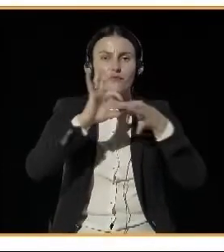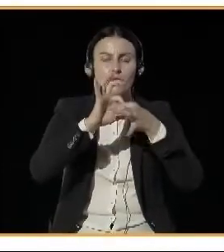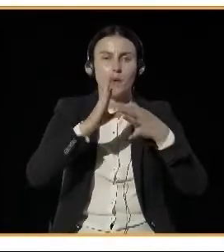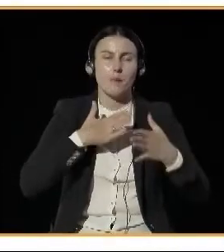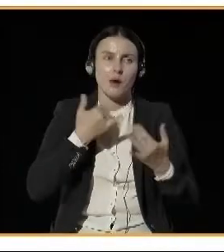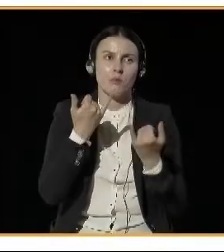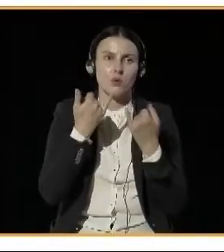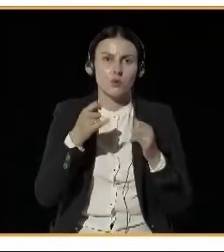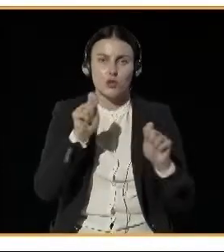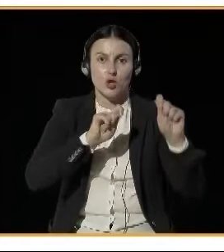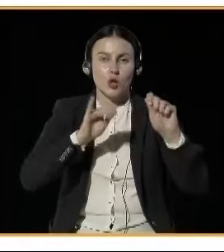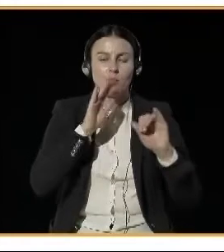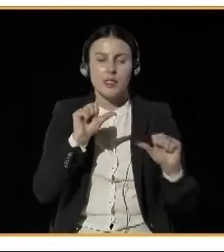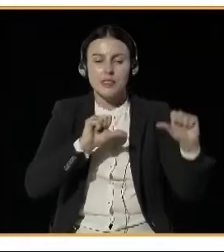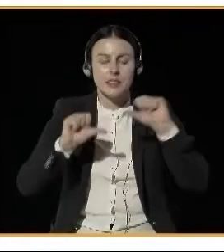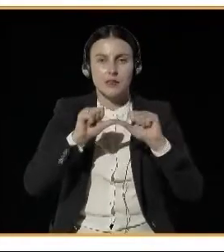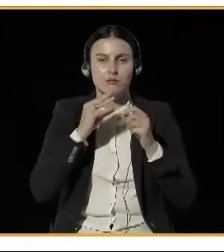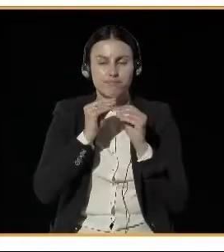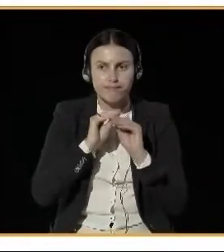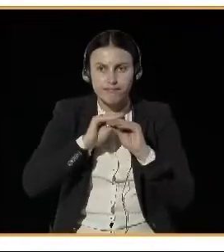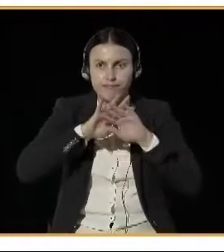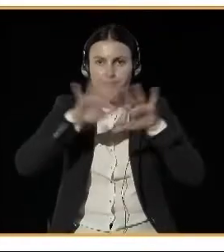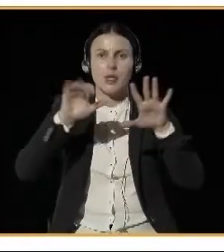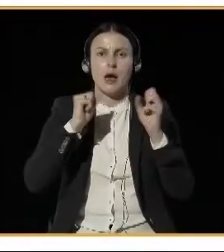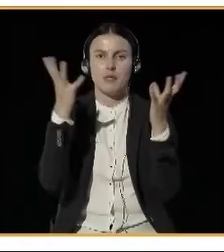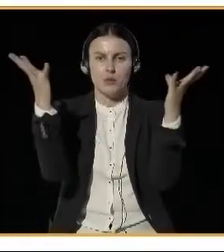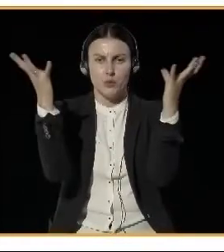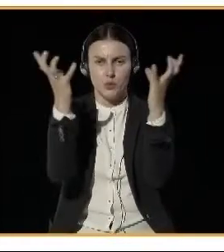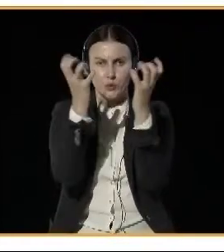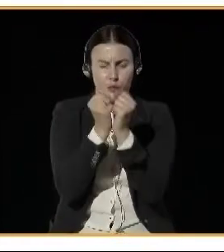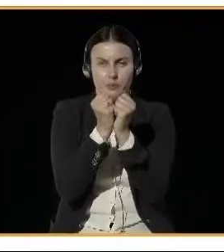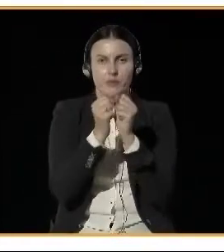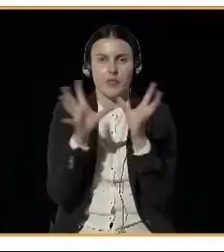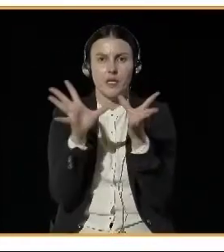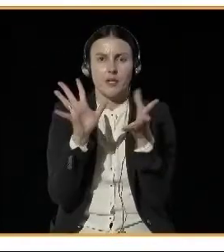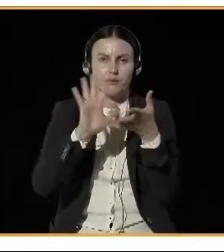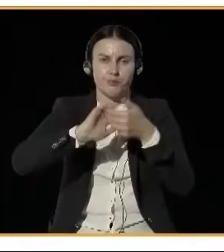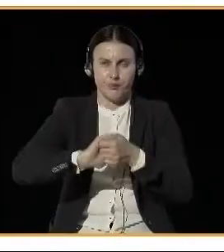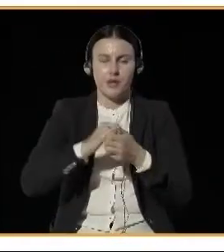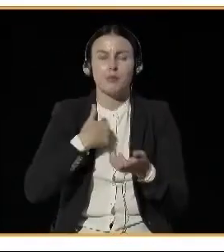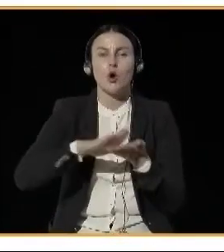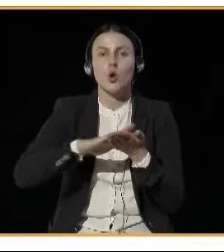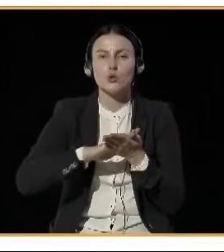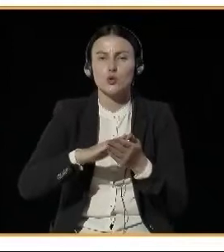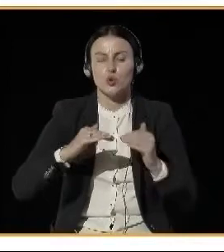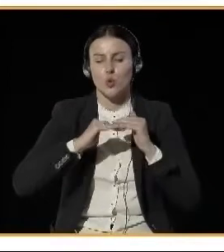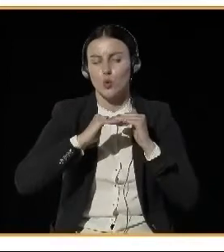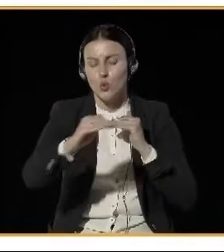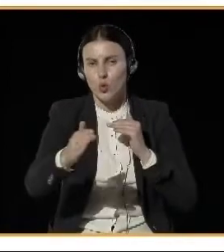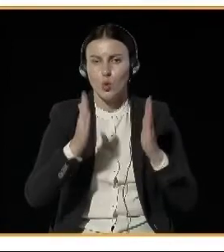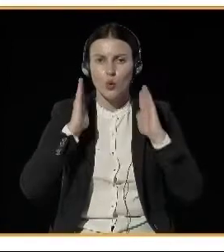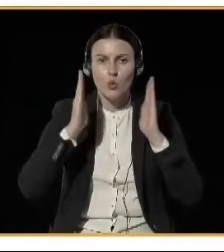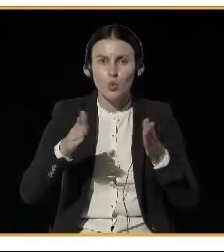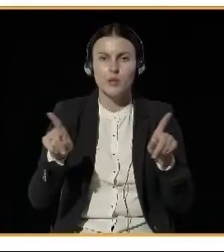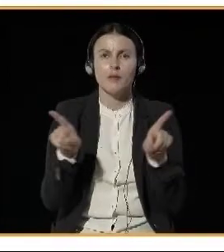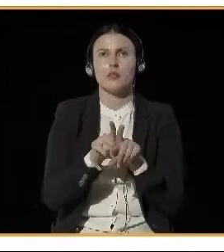Then street cleaning and the temporarily lowering the speed limit in the most